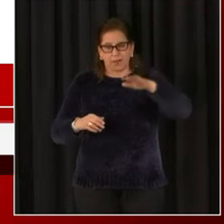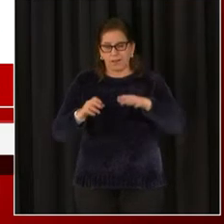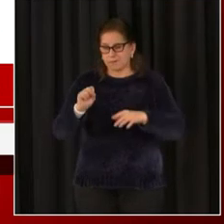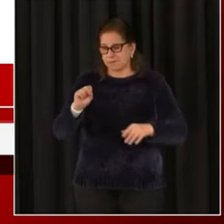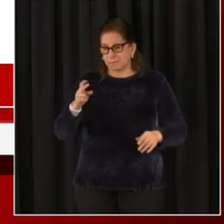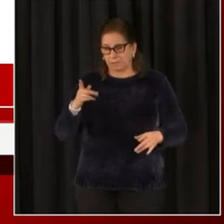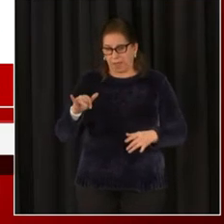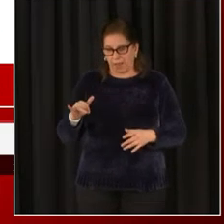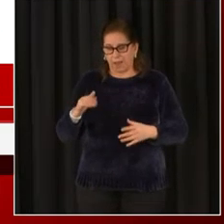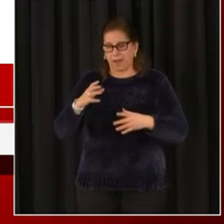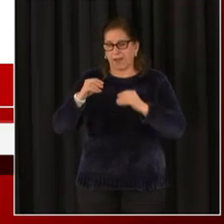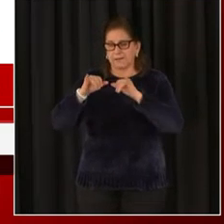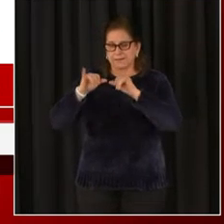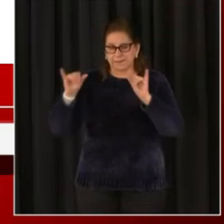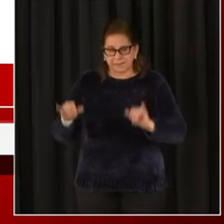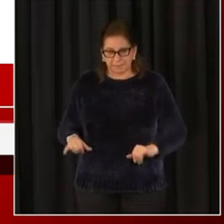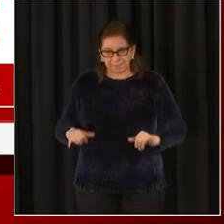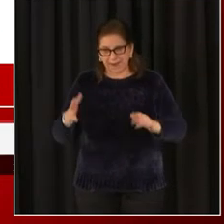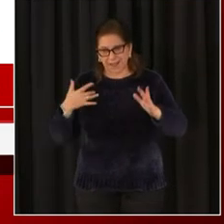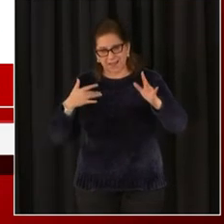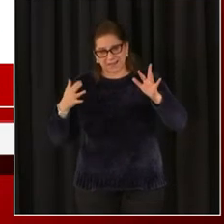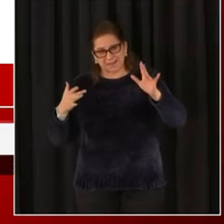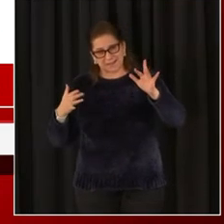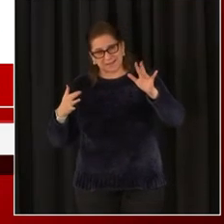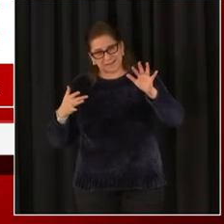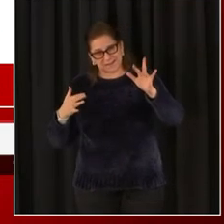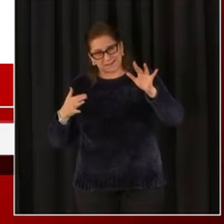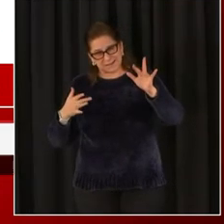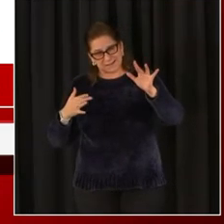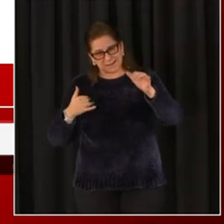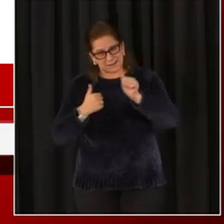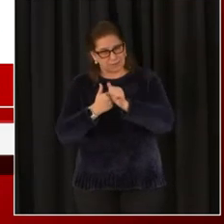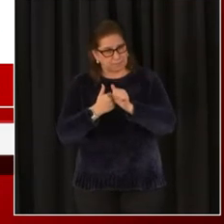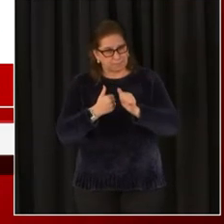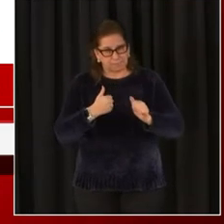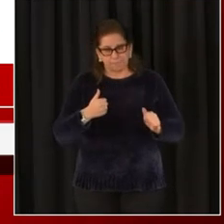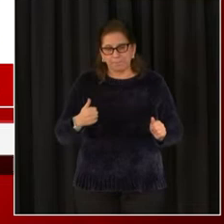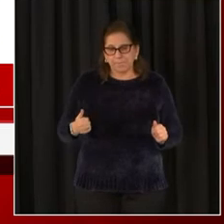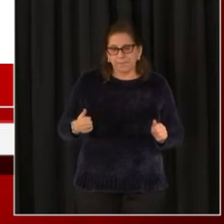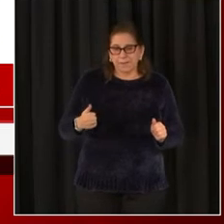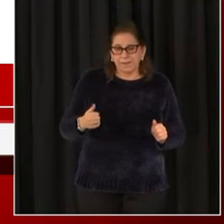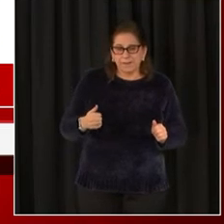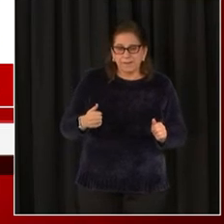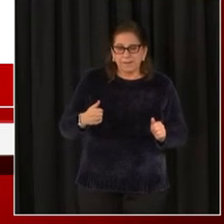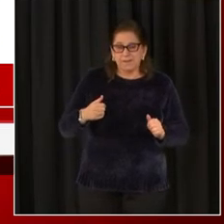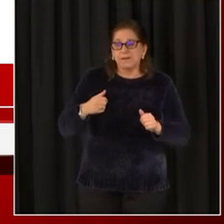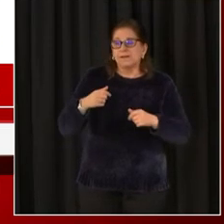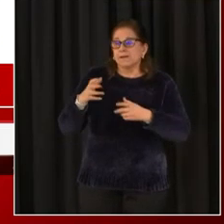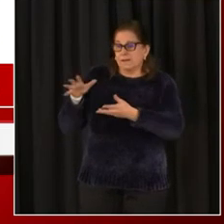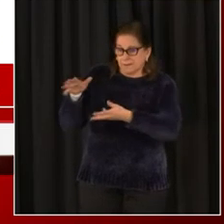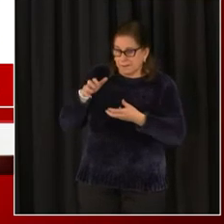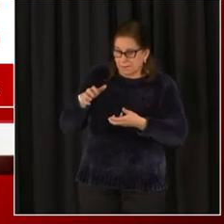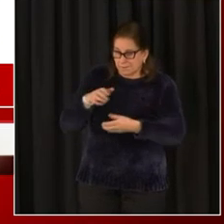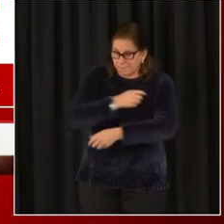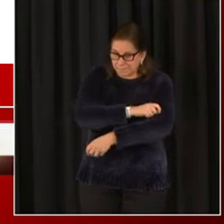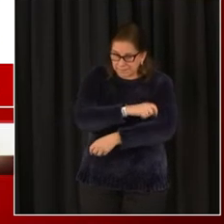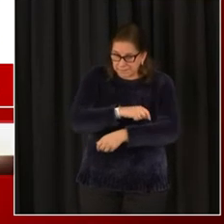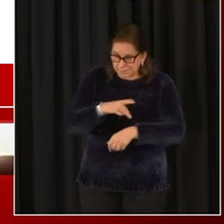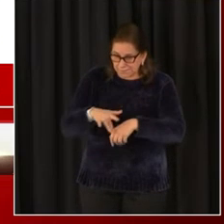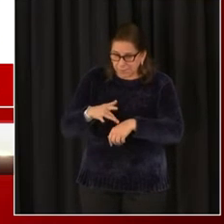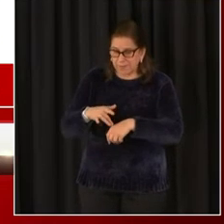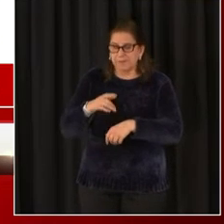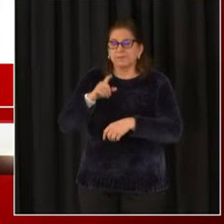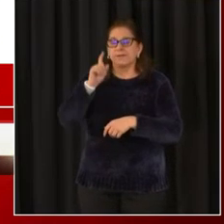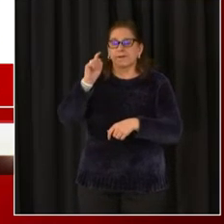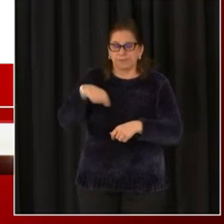so this system, uh, is that we have to schedule people, um, when we have the vaccine and then they have